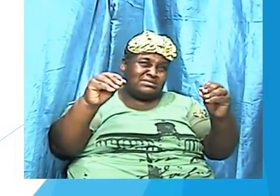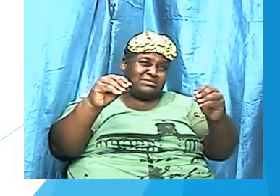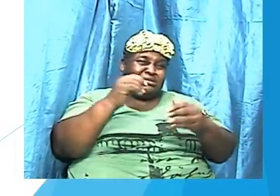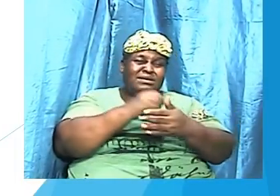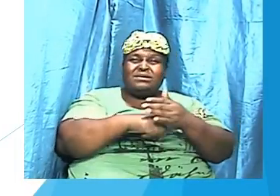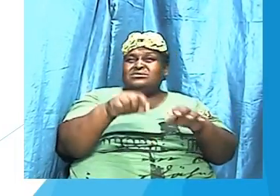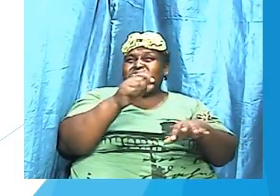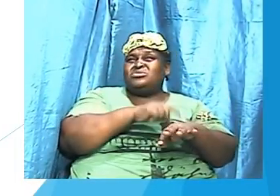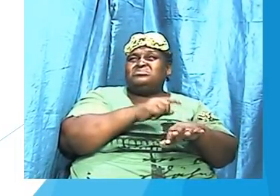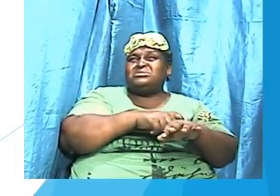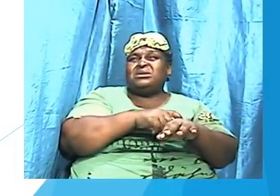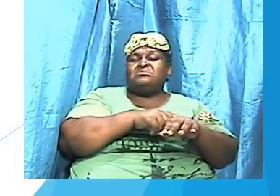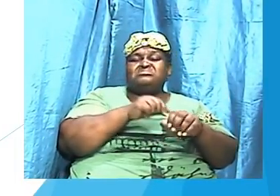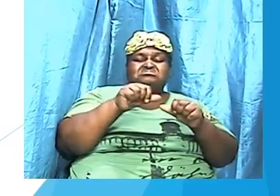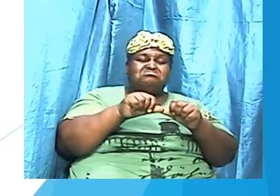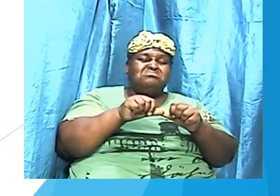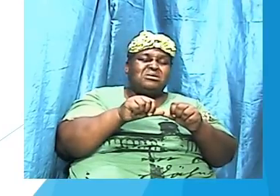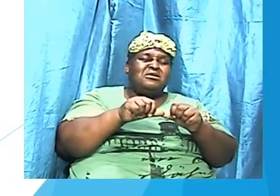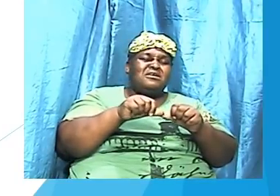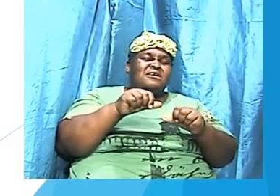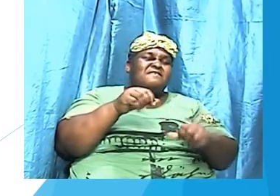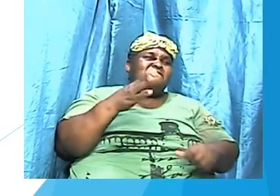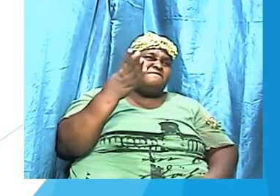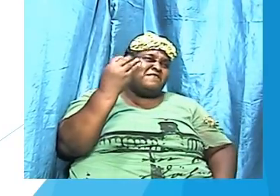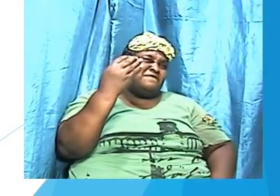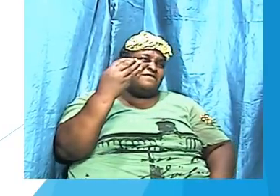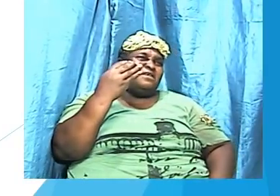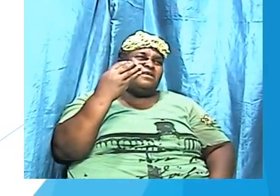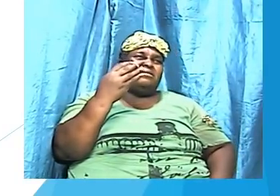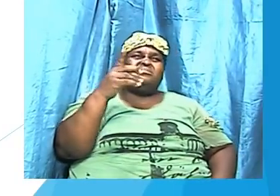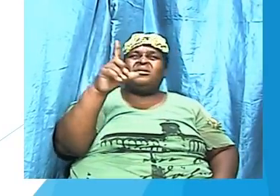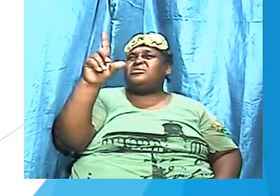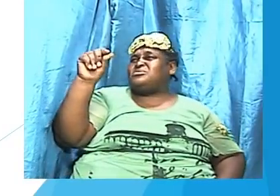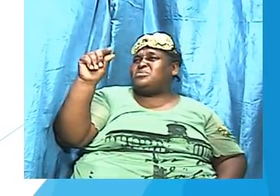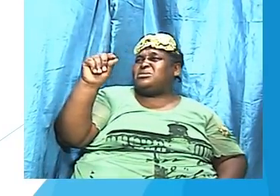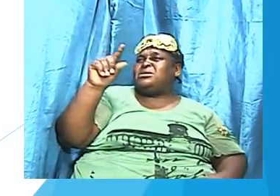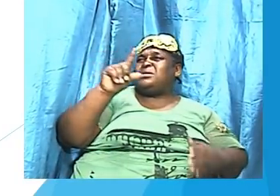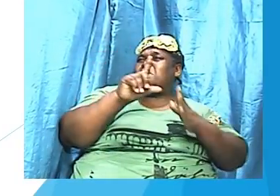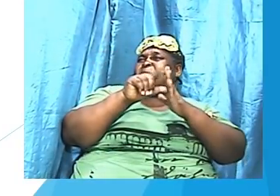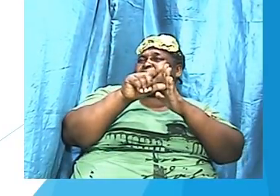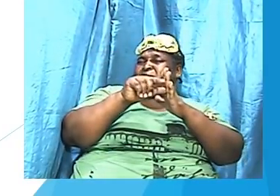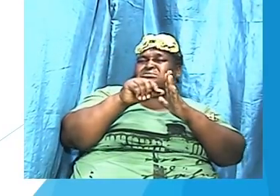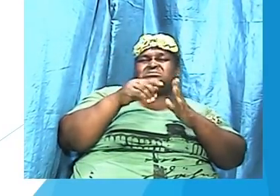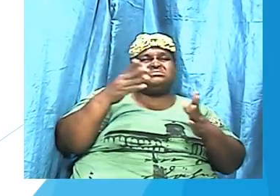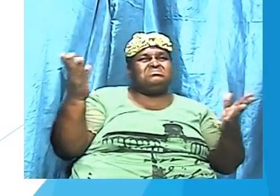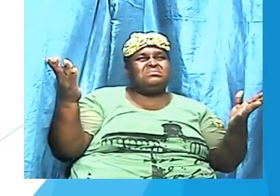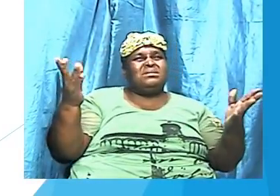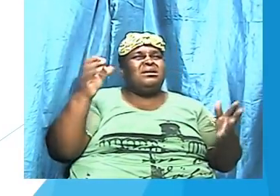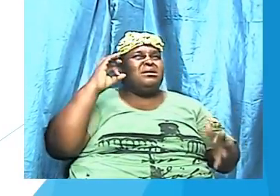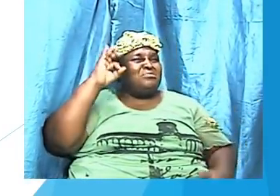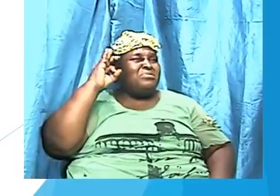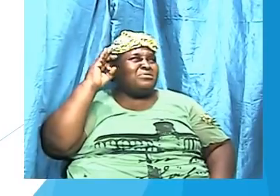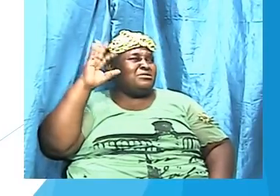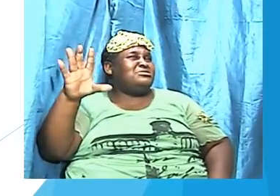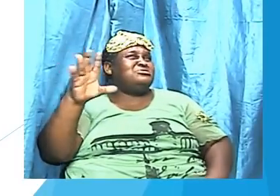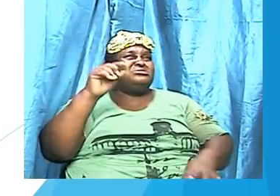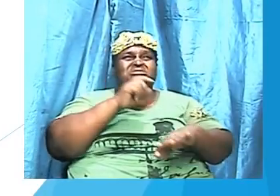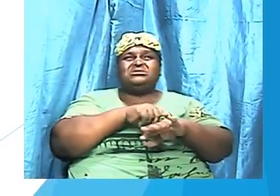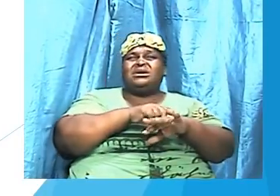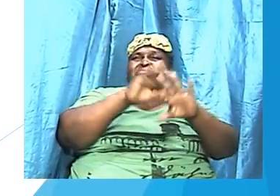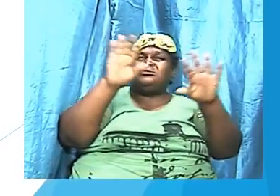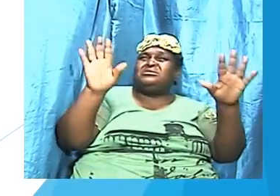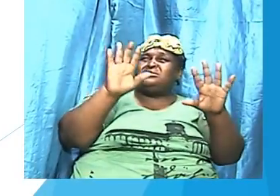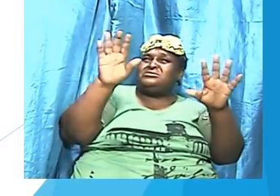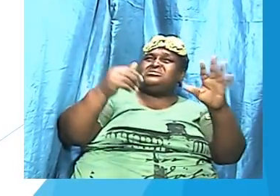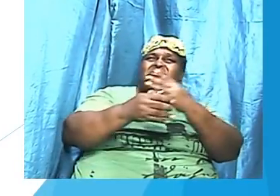minutes, know, a half an hour, whatever the time is, three-quarter hour preaching, because it's preaching time and it's Sunday morning and we